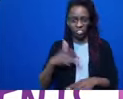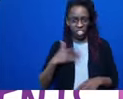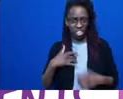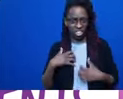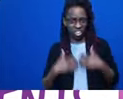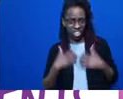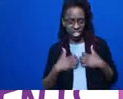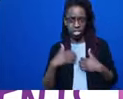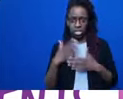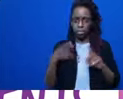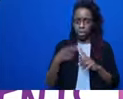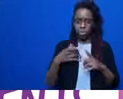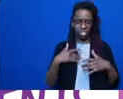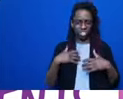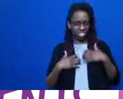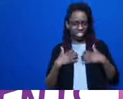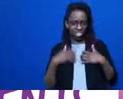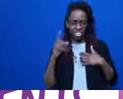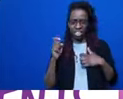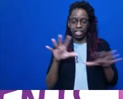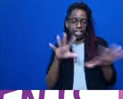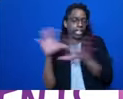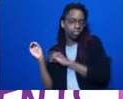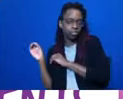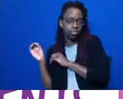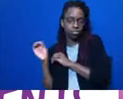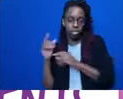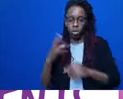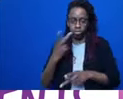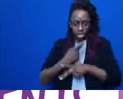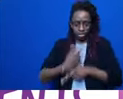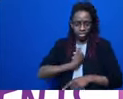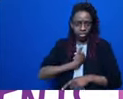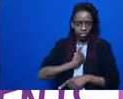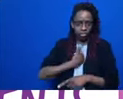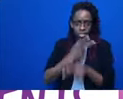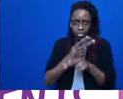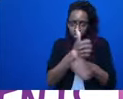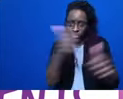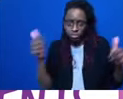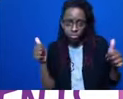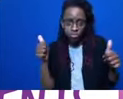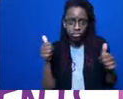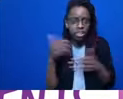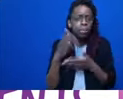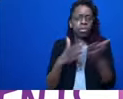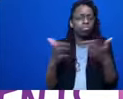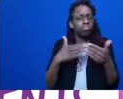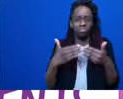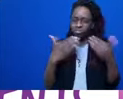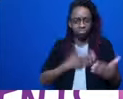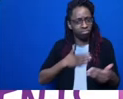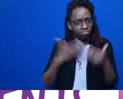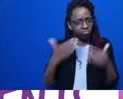you need to leave or take care of yourself in other ways, please do that. I want to also